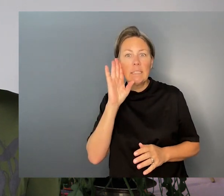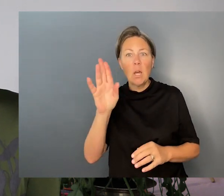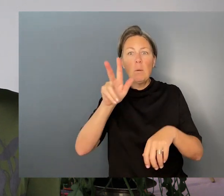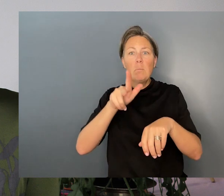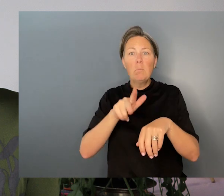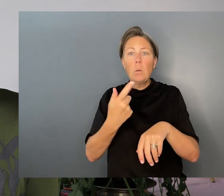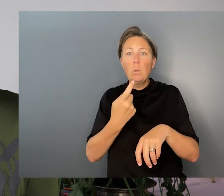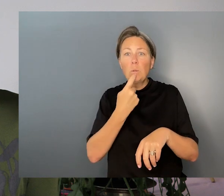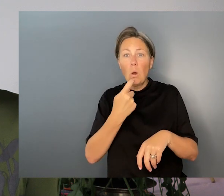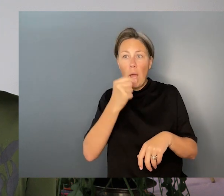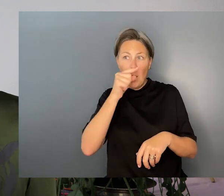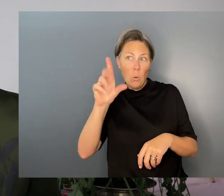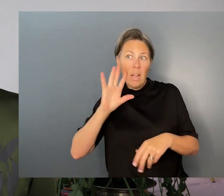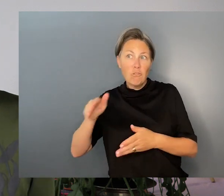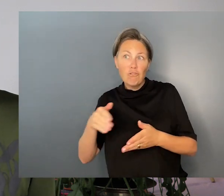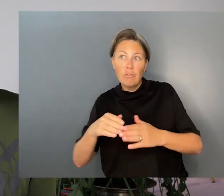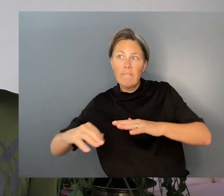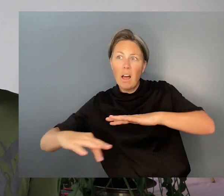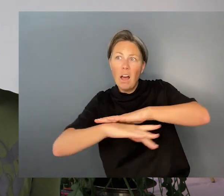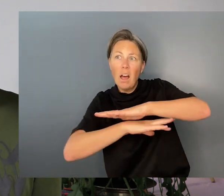I couldn't, and neither could you.